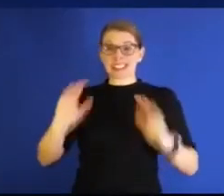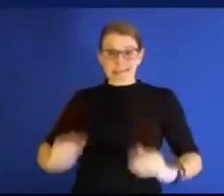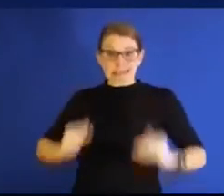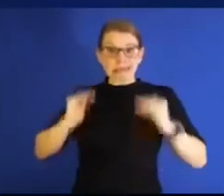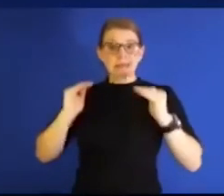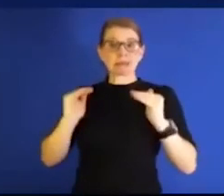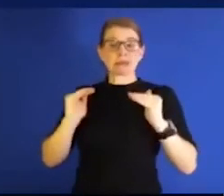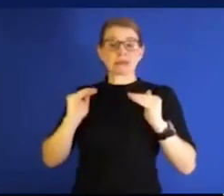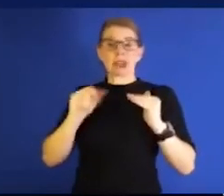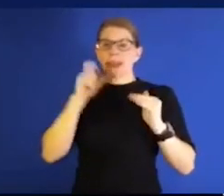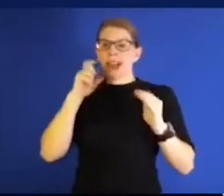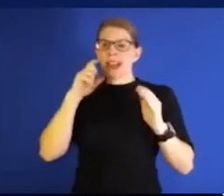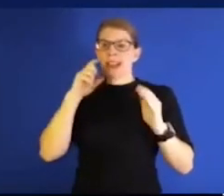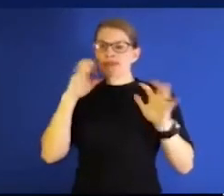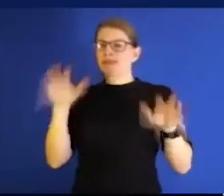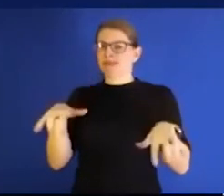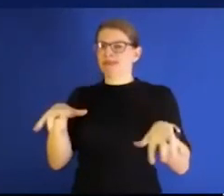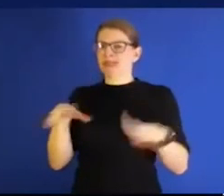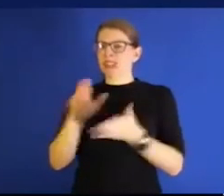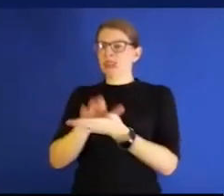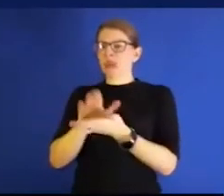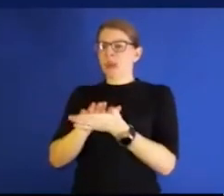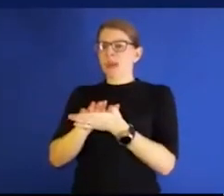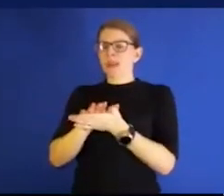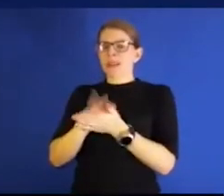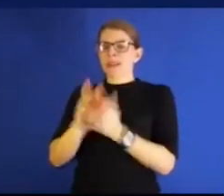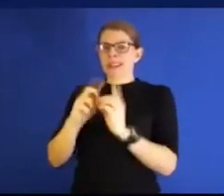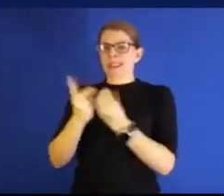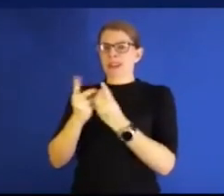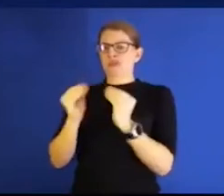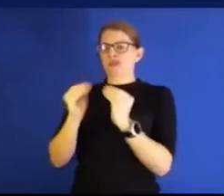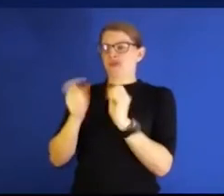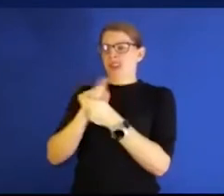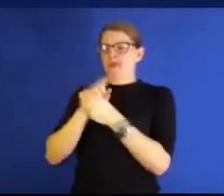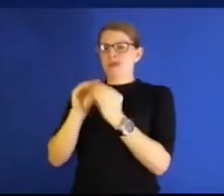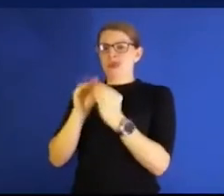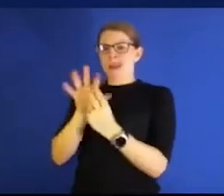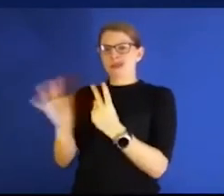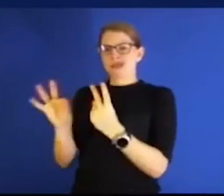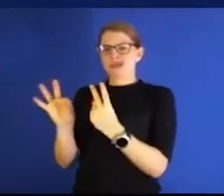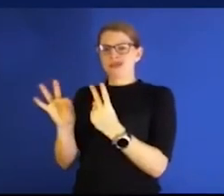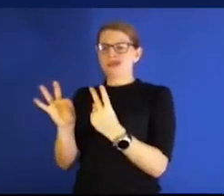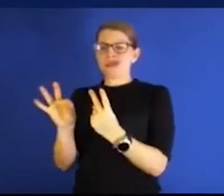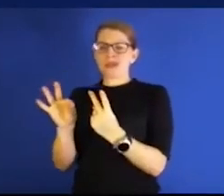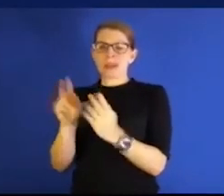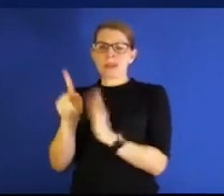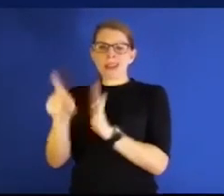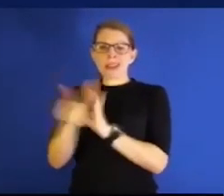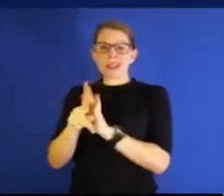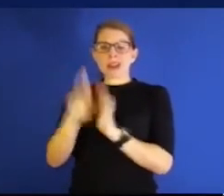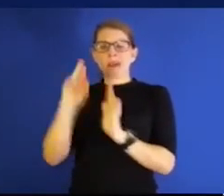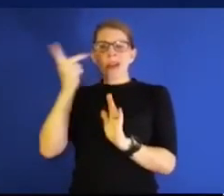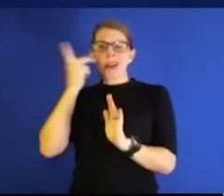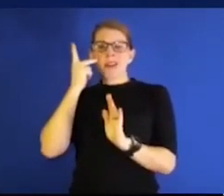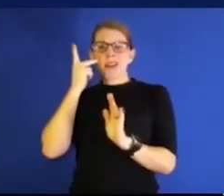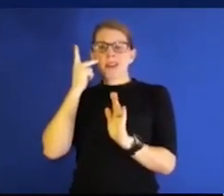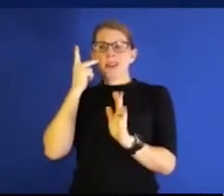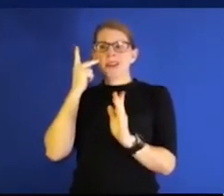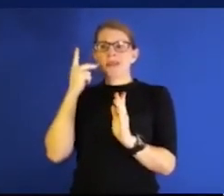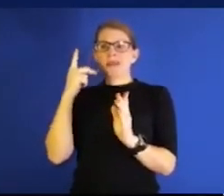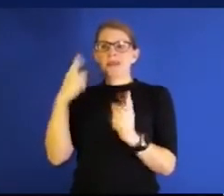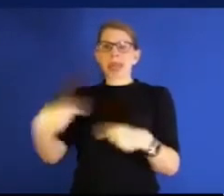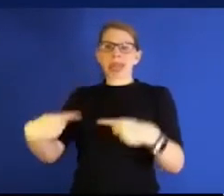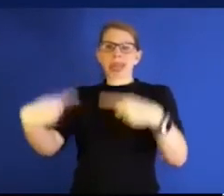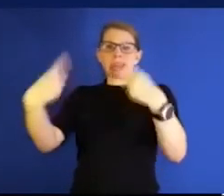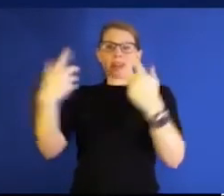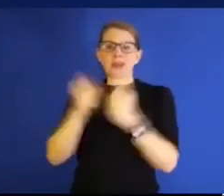school districts are shifting to more of an optional policy because they struggle having to put it on. There's just so much political discourse around it. But I think